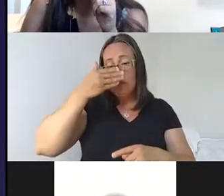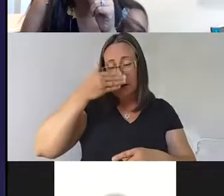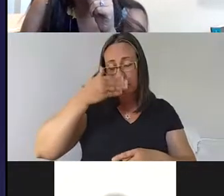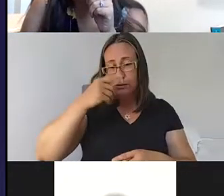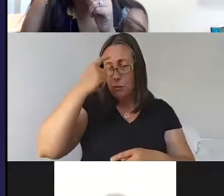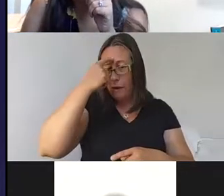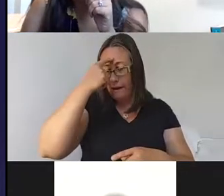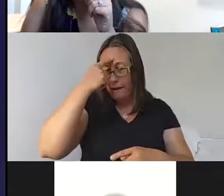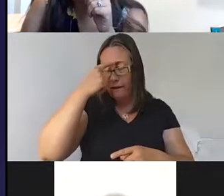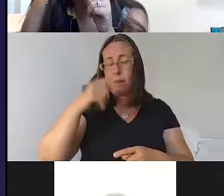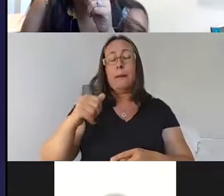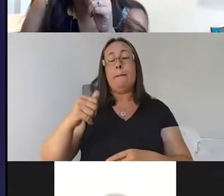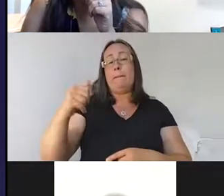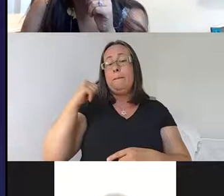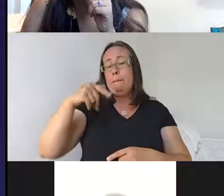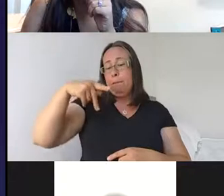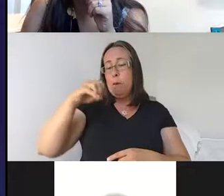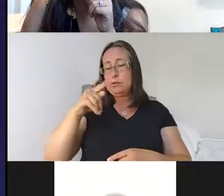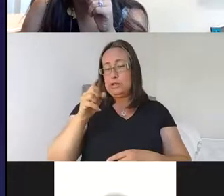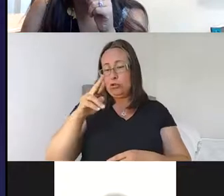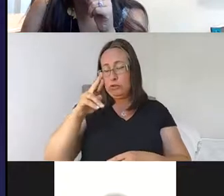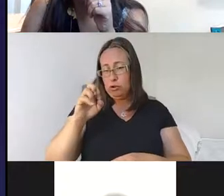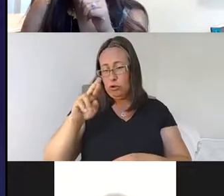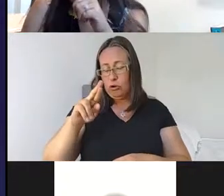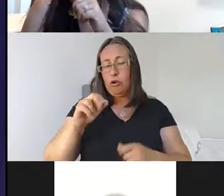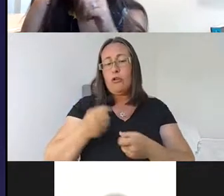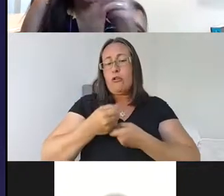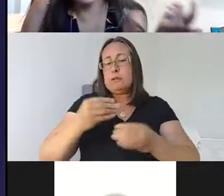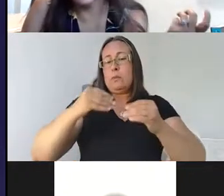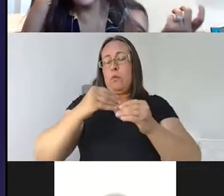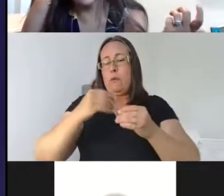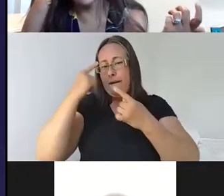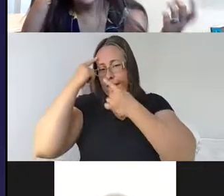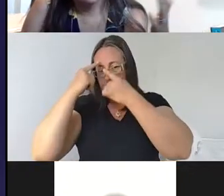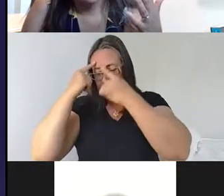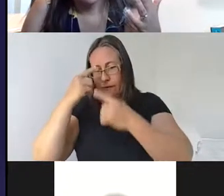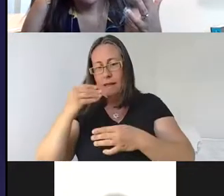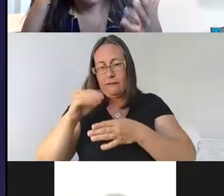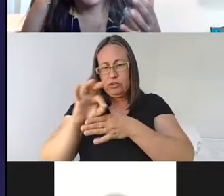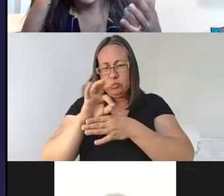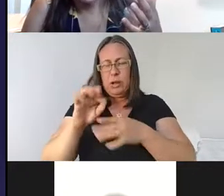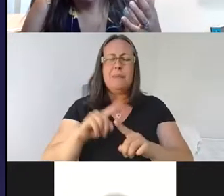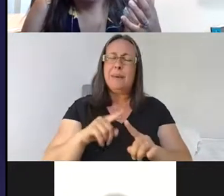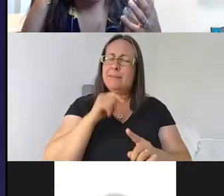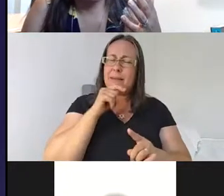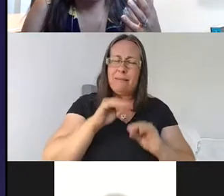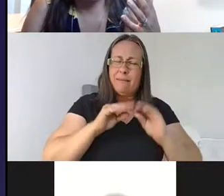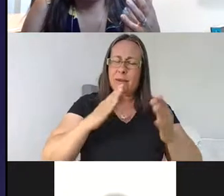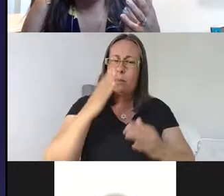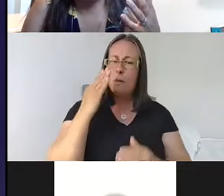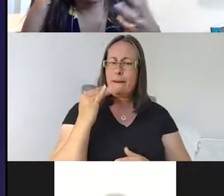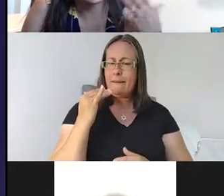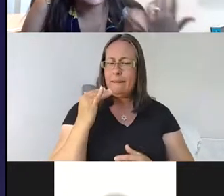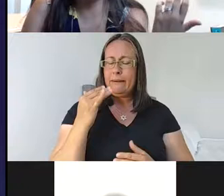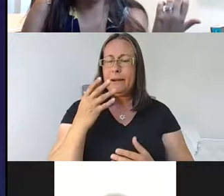um, with posterior causing more cognitive and emotional dysfunction, but it's really unclear why, um,